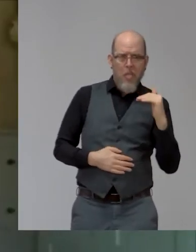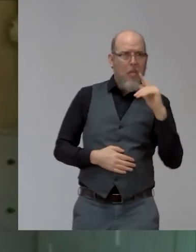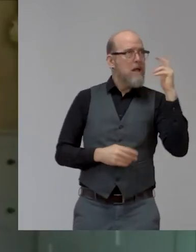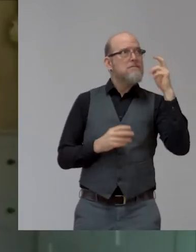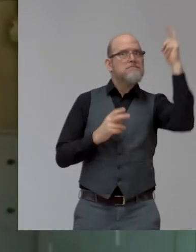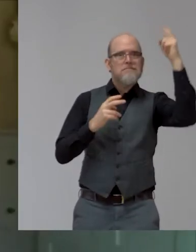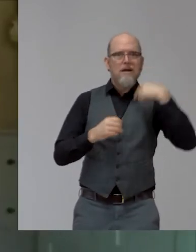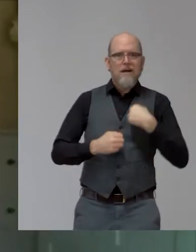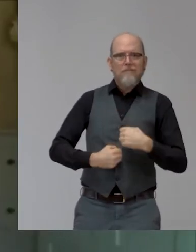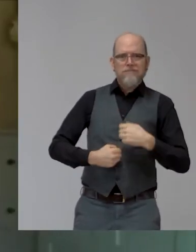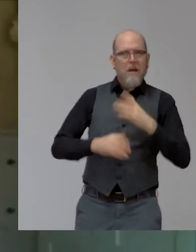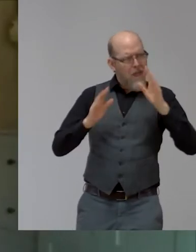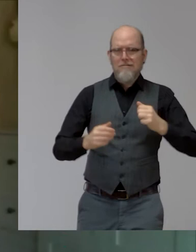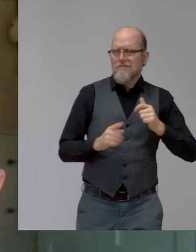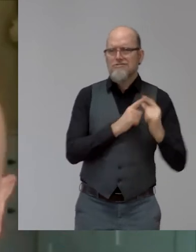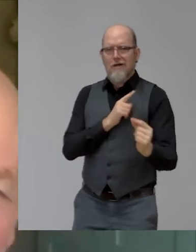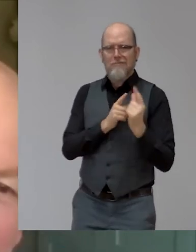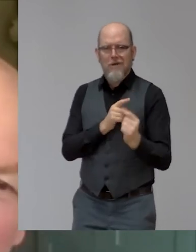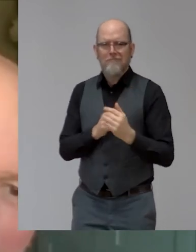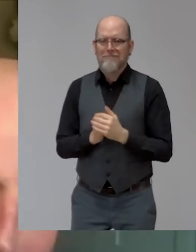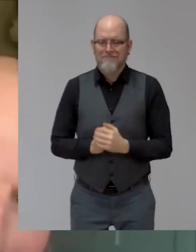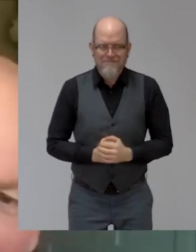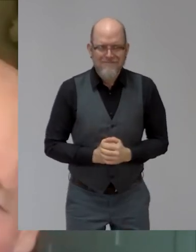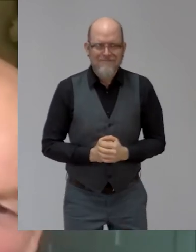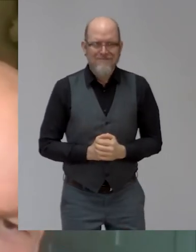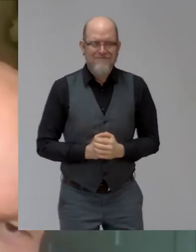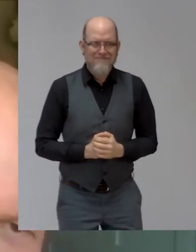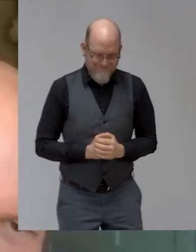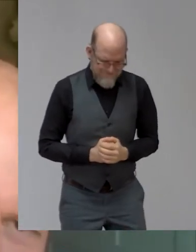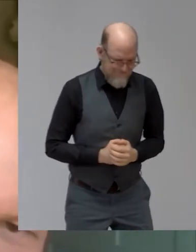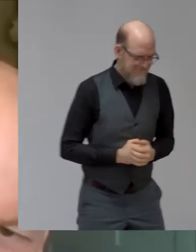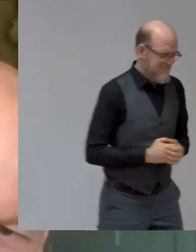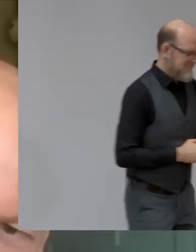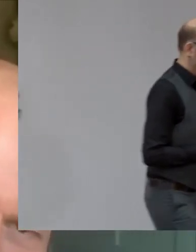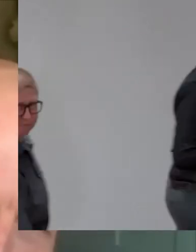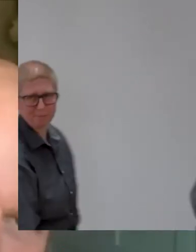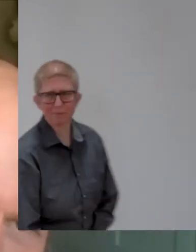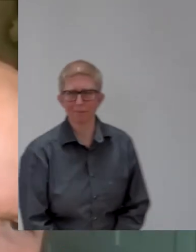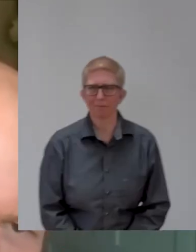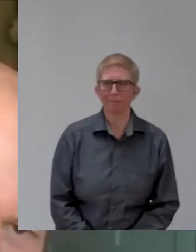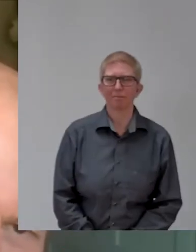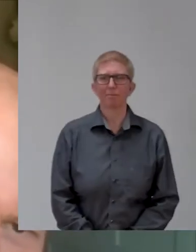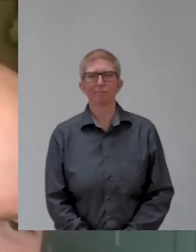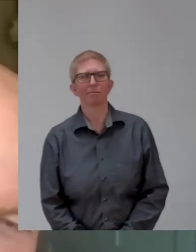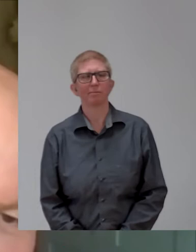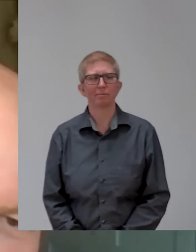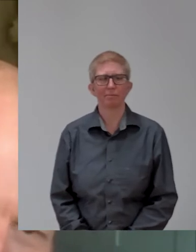You're right. Probably. Um, and also if you're the fattest kid and you've never played rugby before you get made. And that wasn't